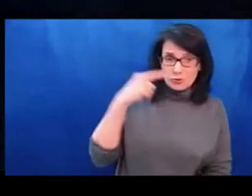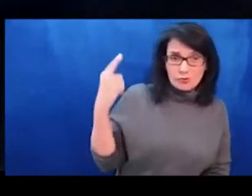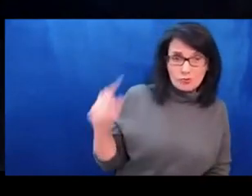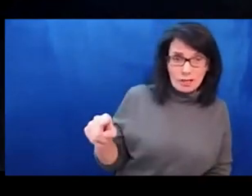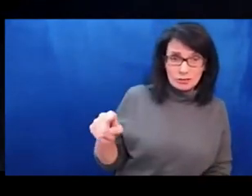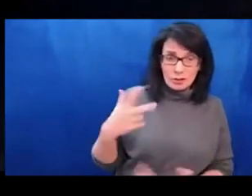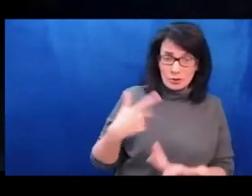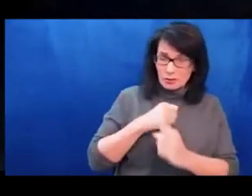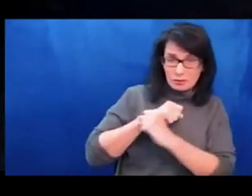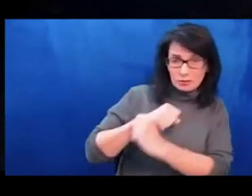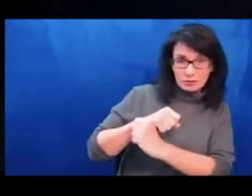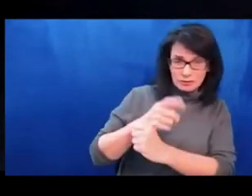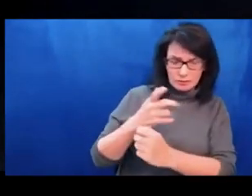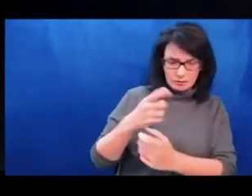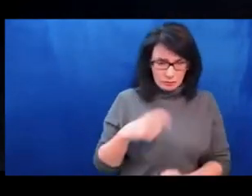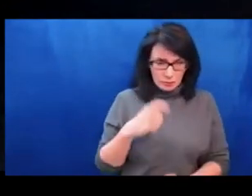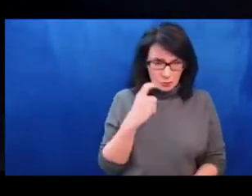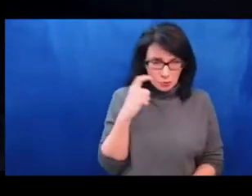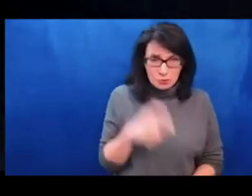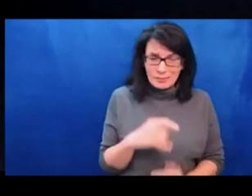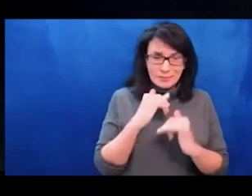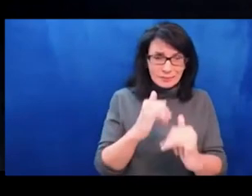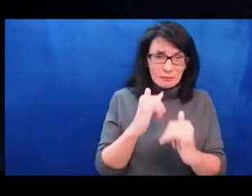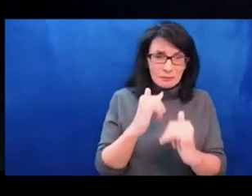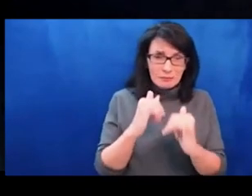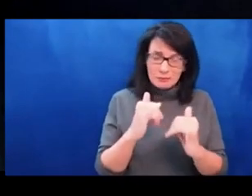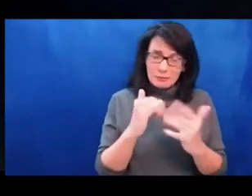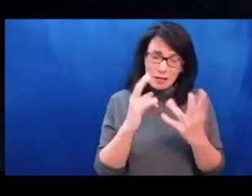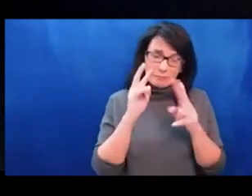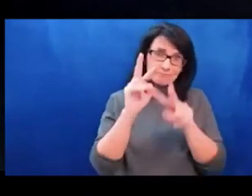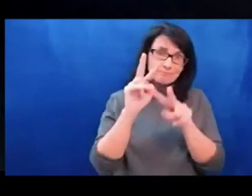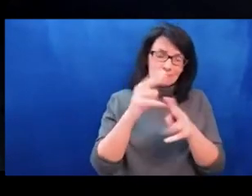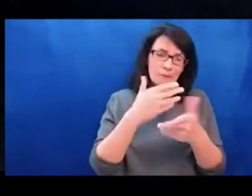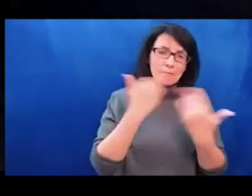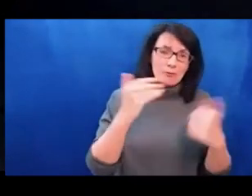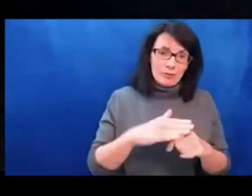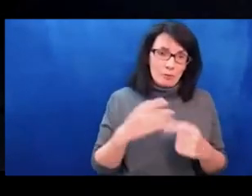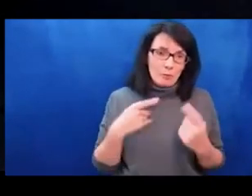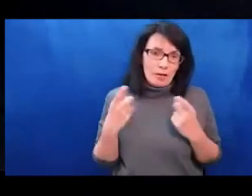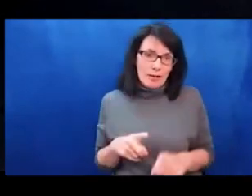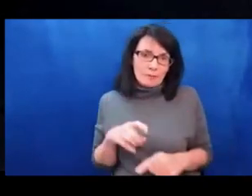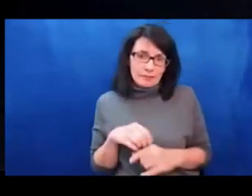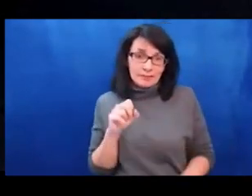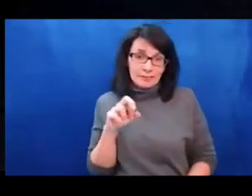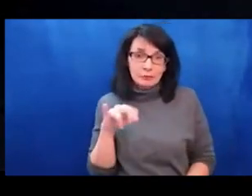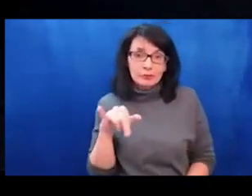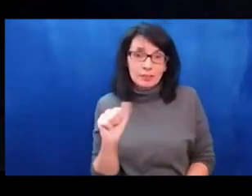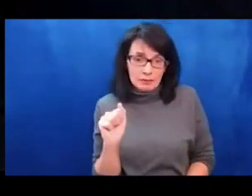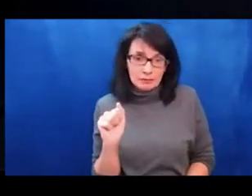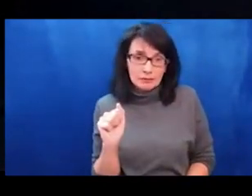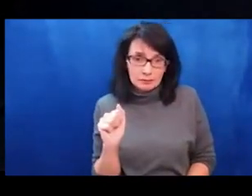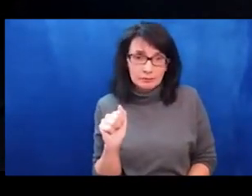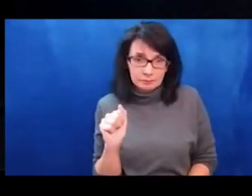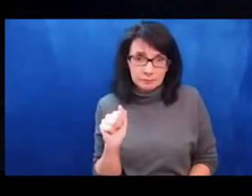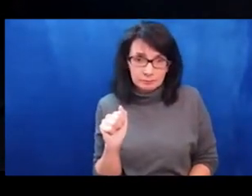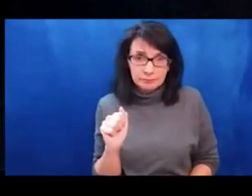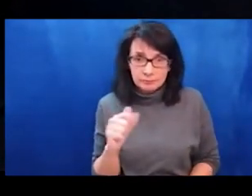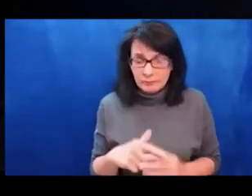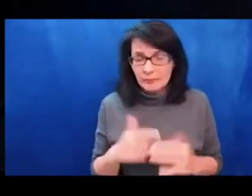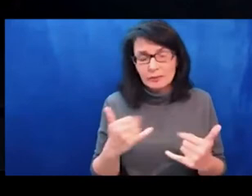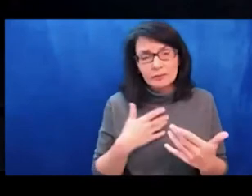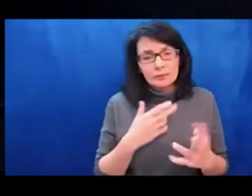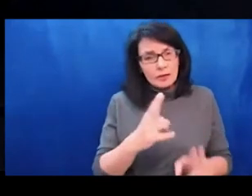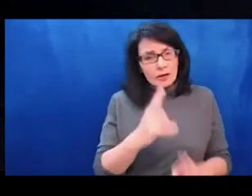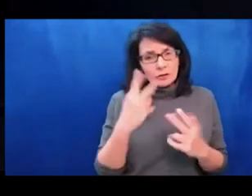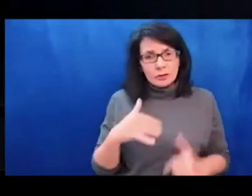ago. The hardest thing to overcome when you're coming from a country that was left alone to be crushed by barbarism while witnessing a